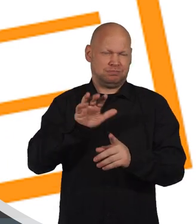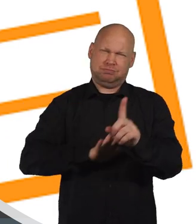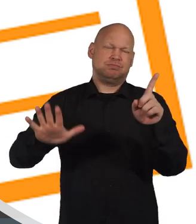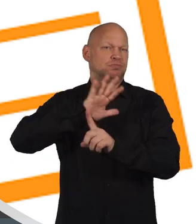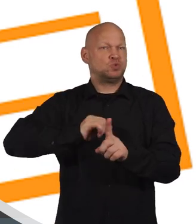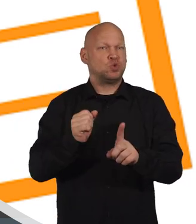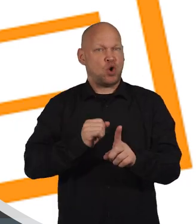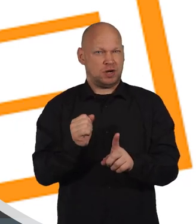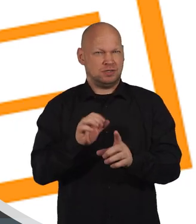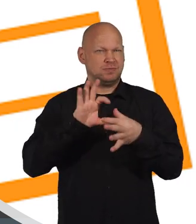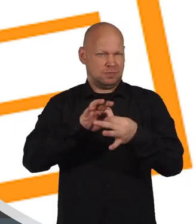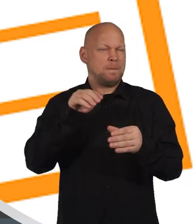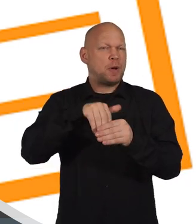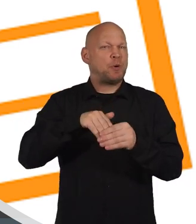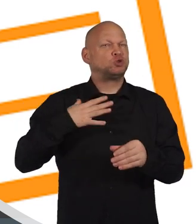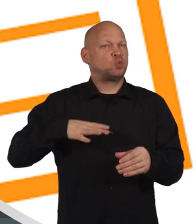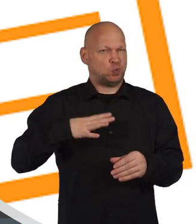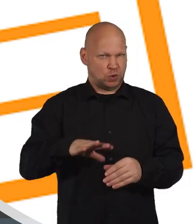participation requests.